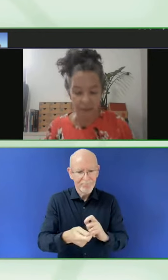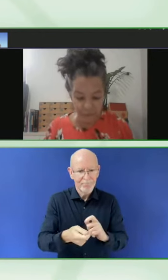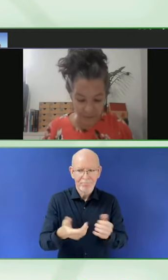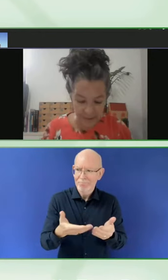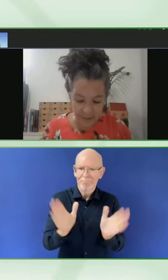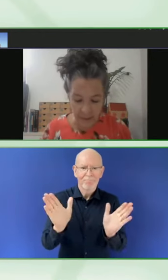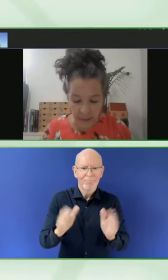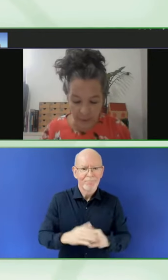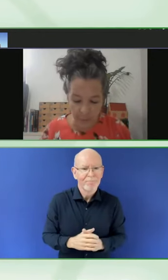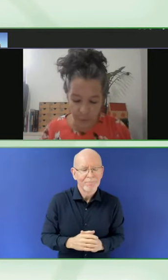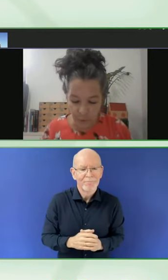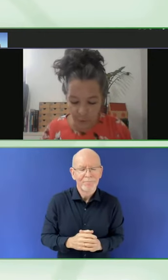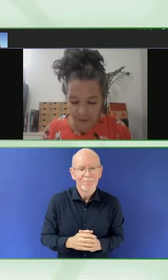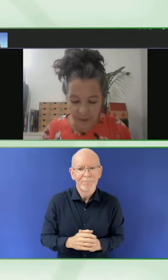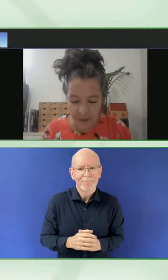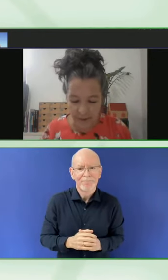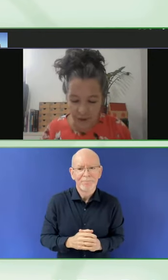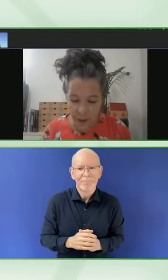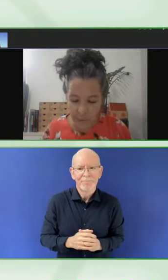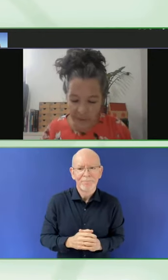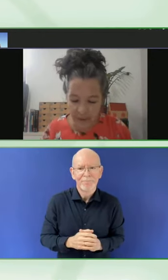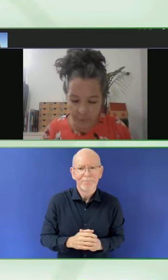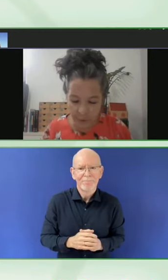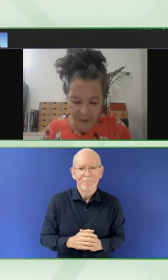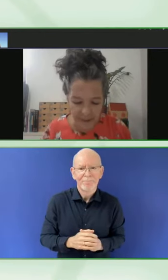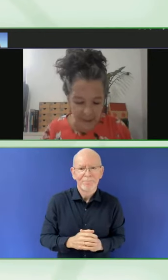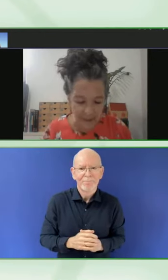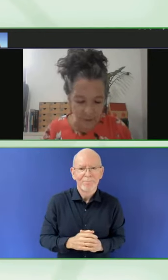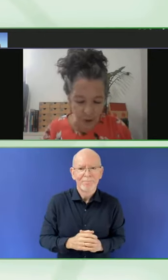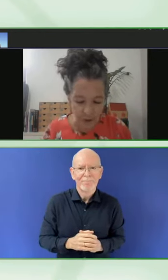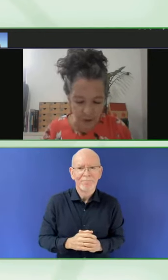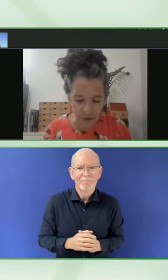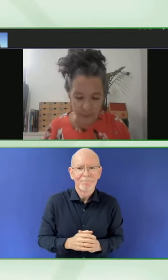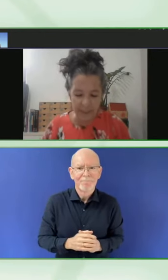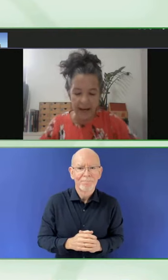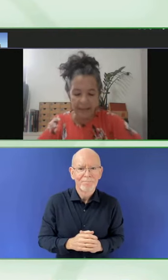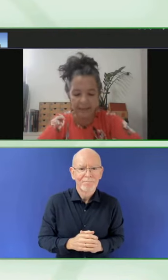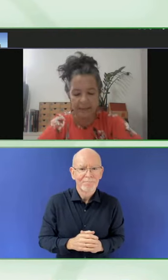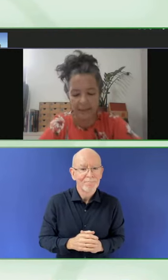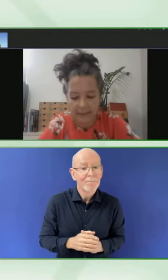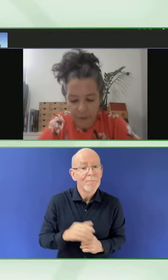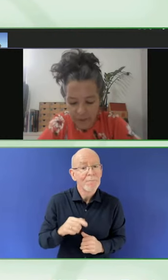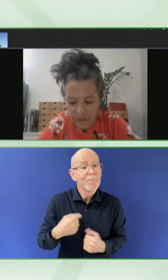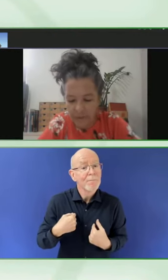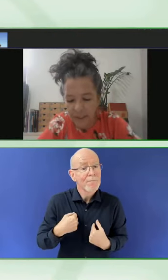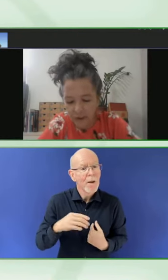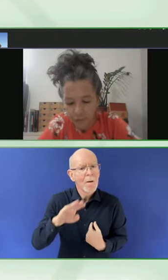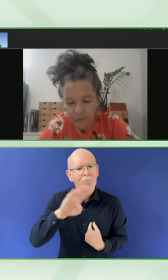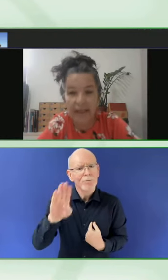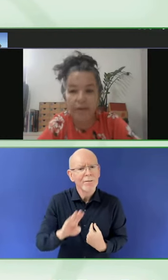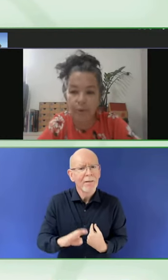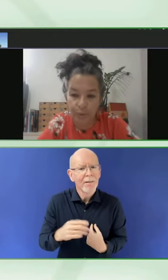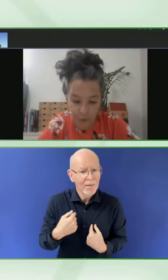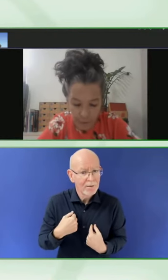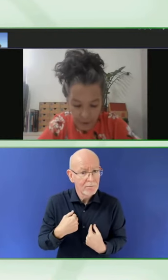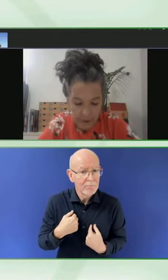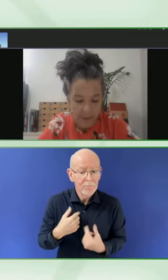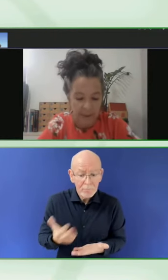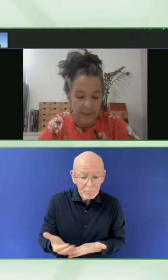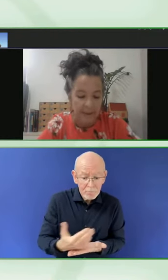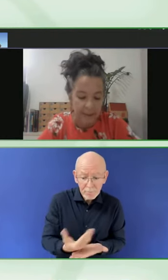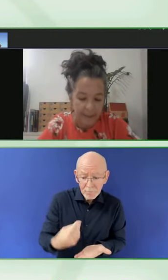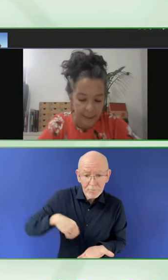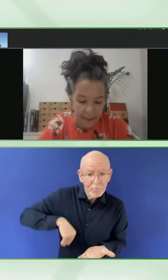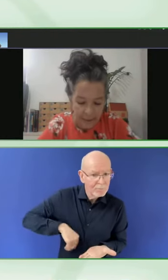We investigate, produce, and share experience and knowledge regarding inclusive education and culture,